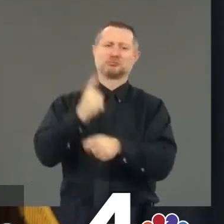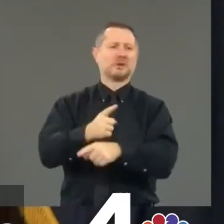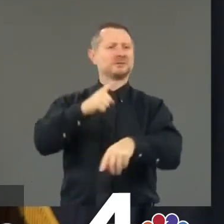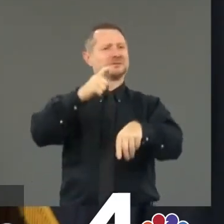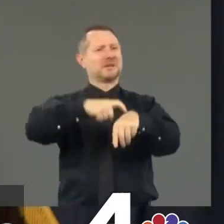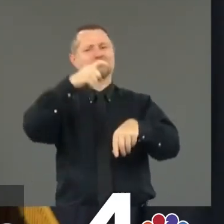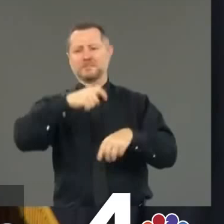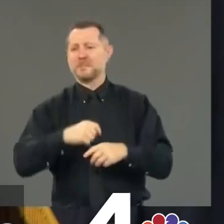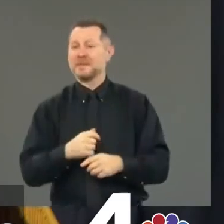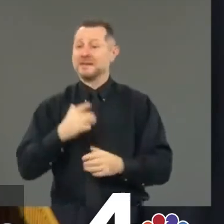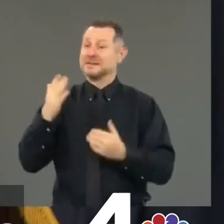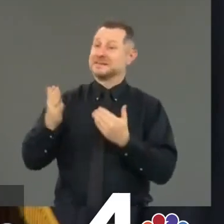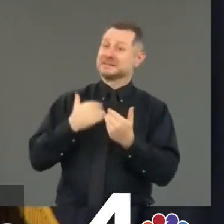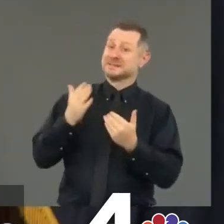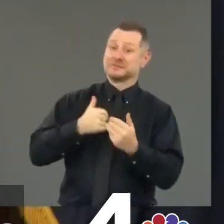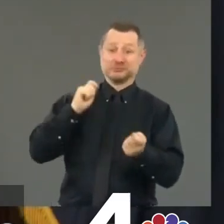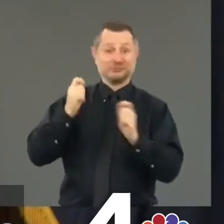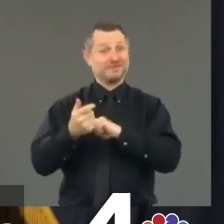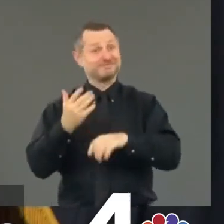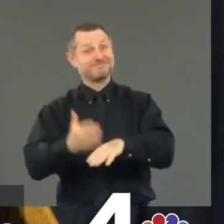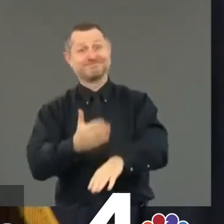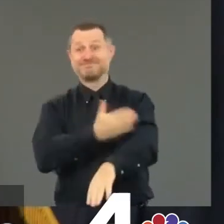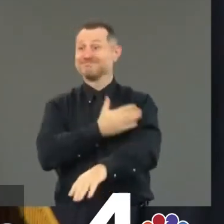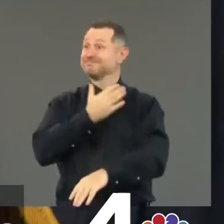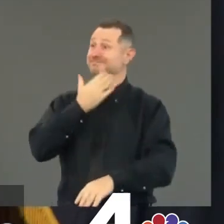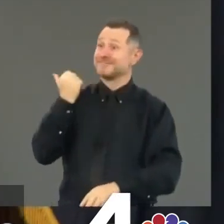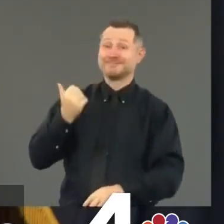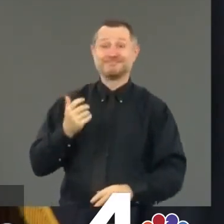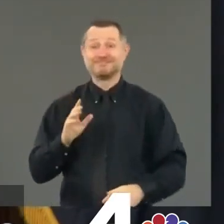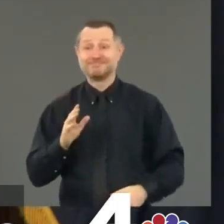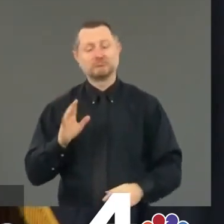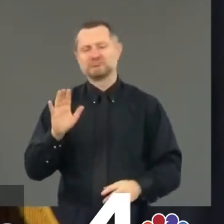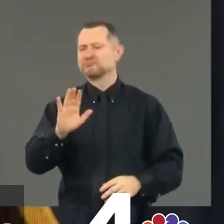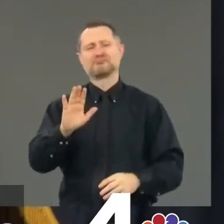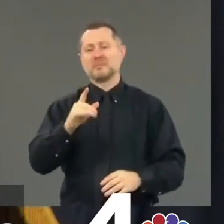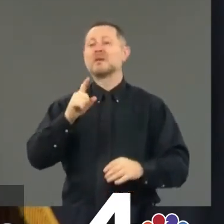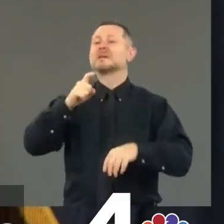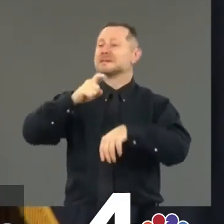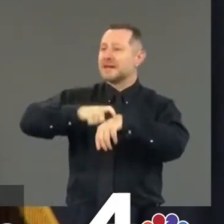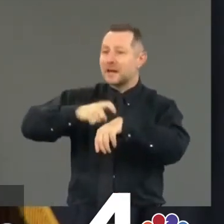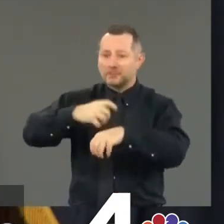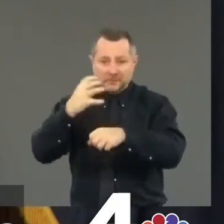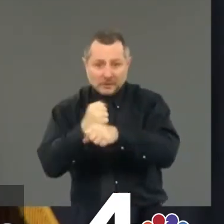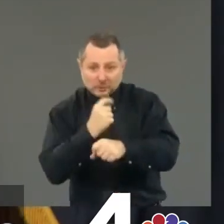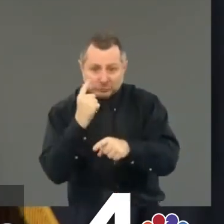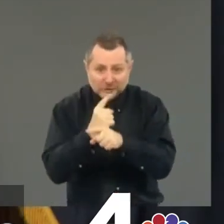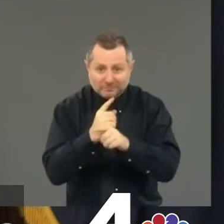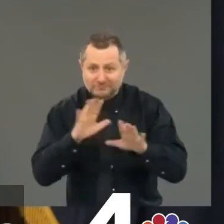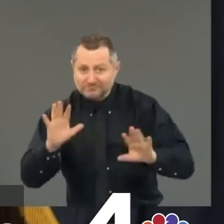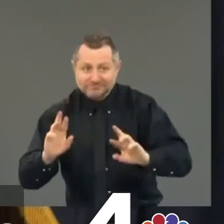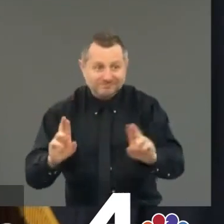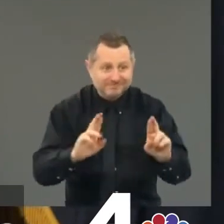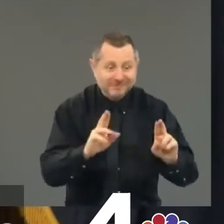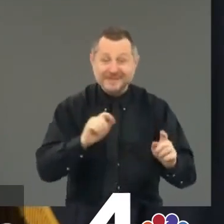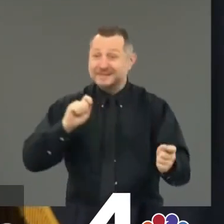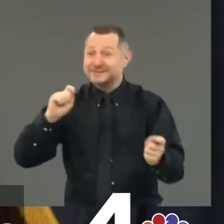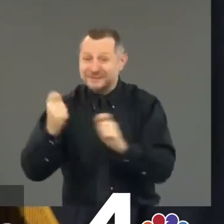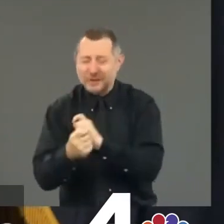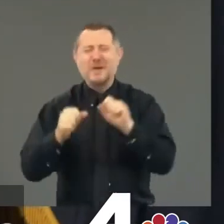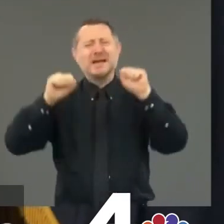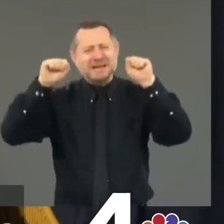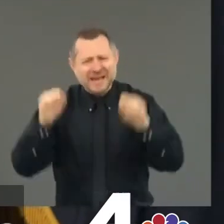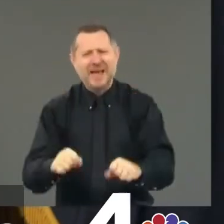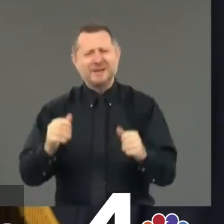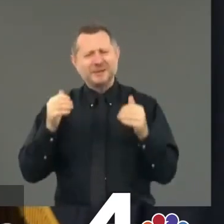but when the stars line up and the people are ready to change, they can change. We